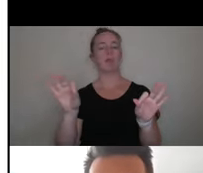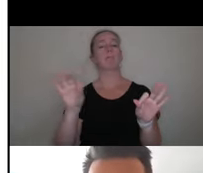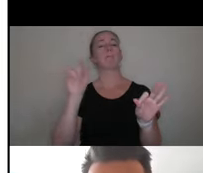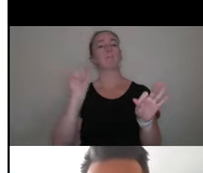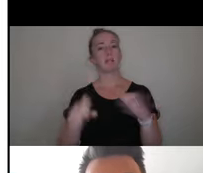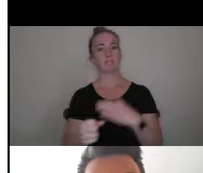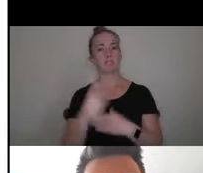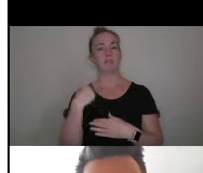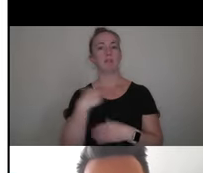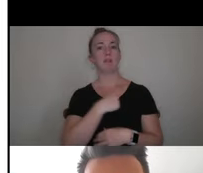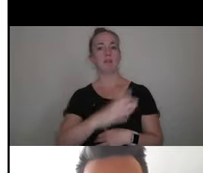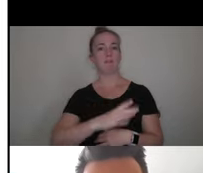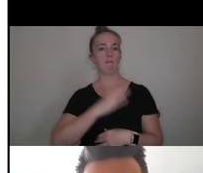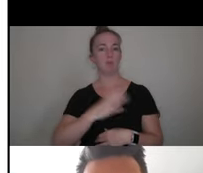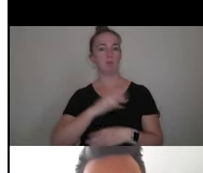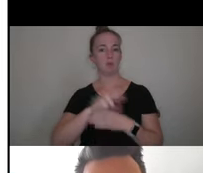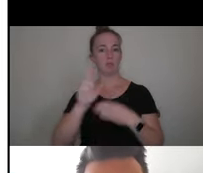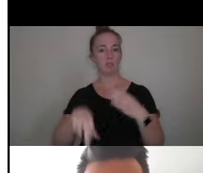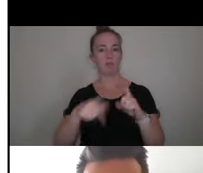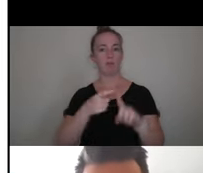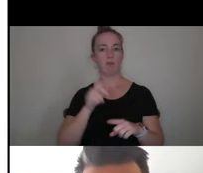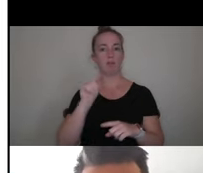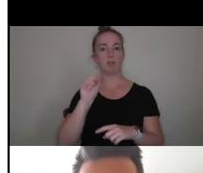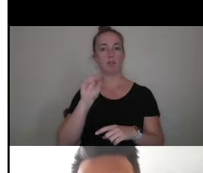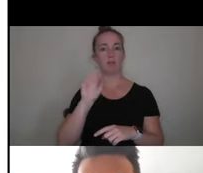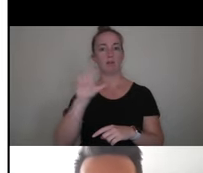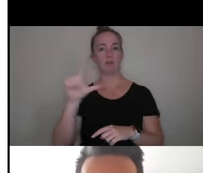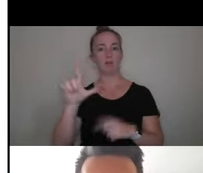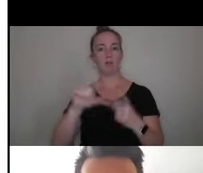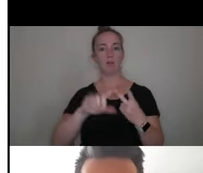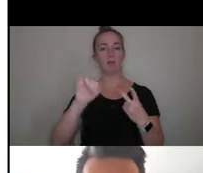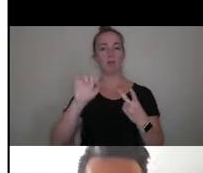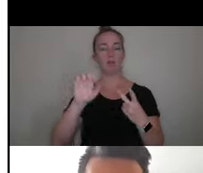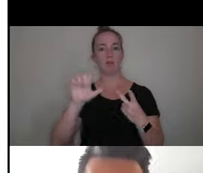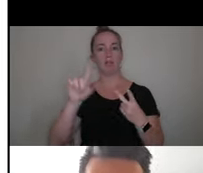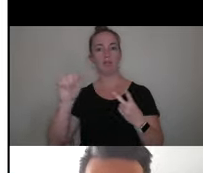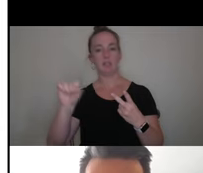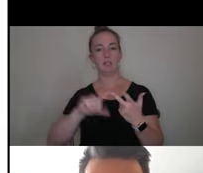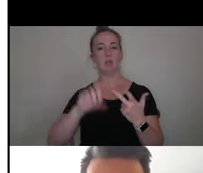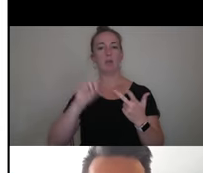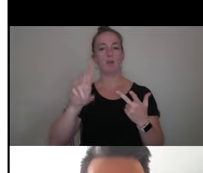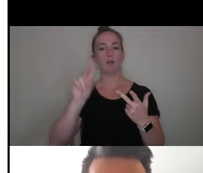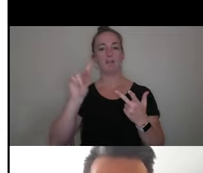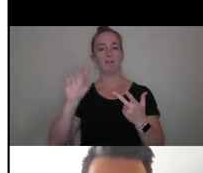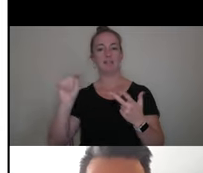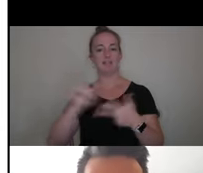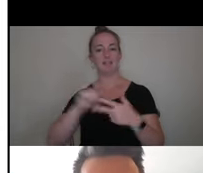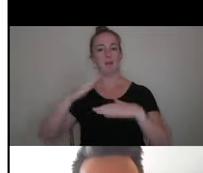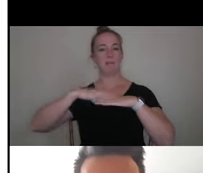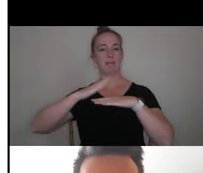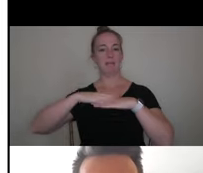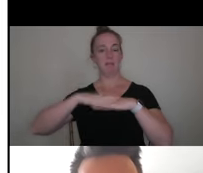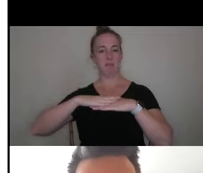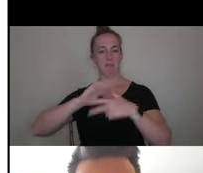official results from your TOEFL, IELTS, or DET, and those minimums are there on the screen as well. A 90 in the